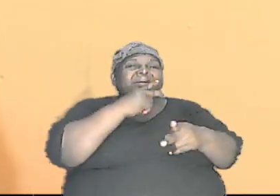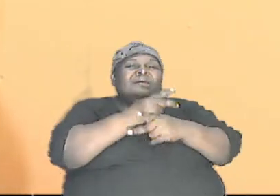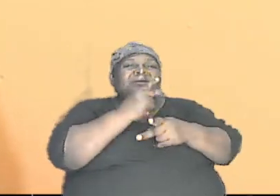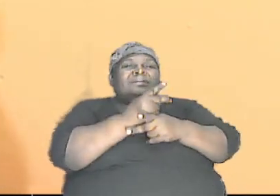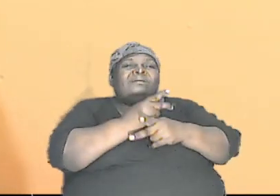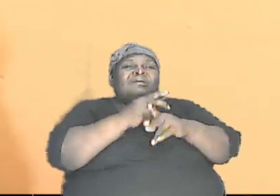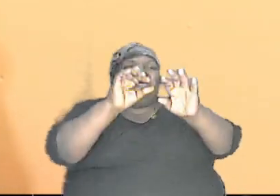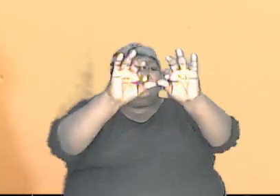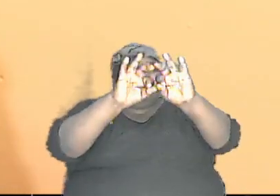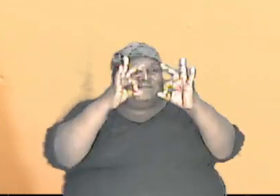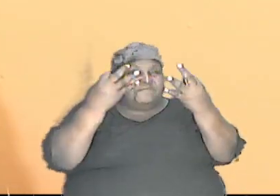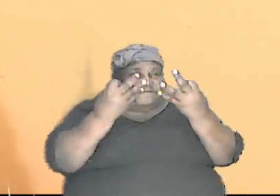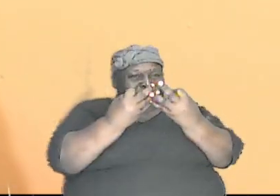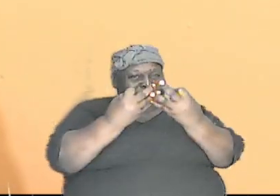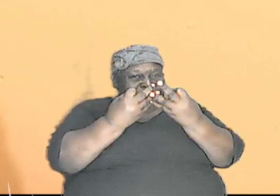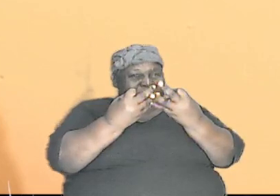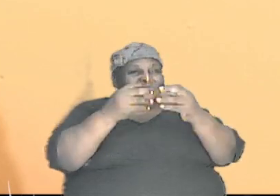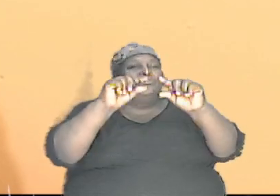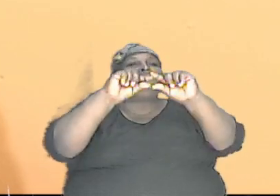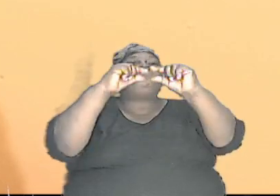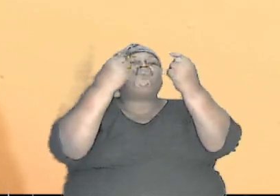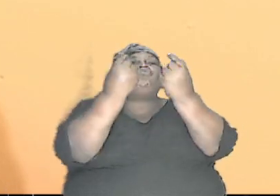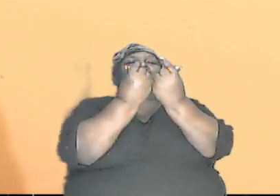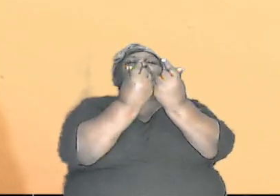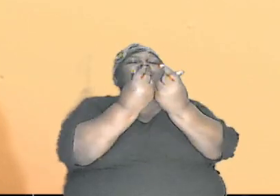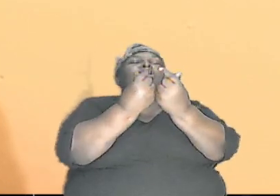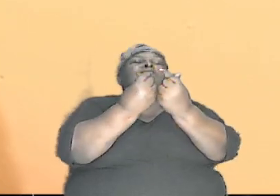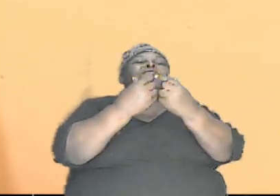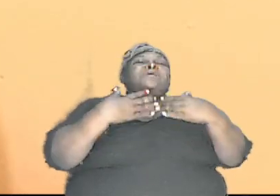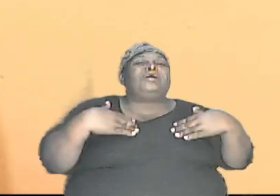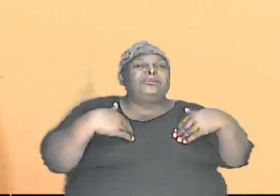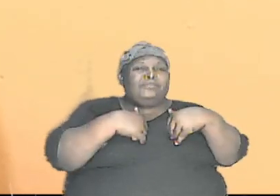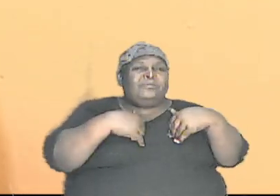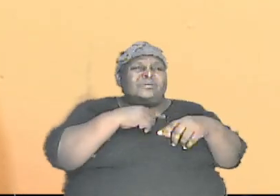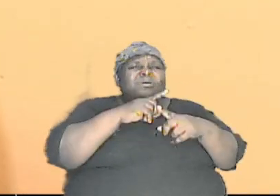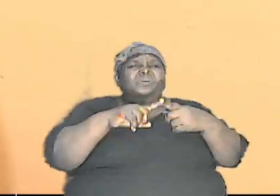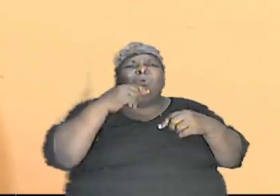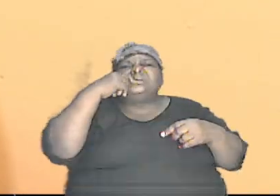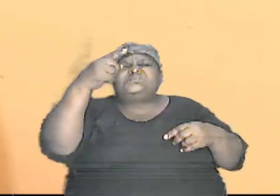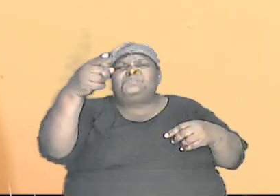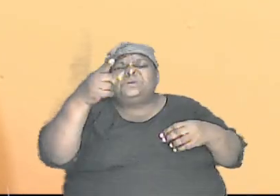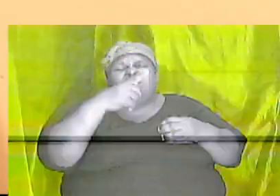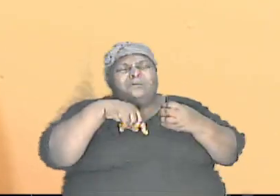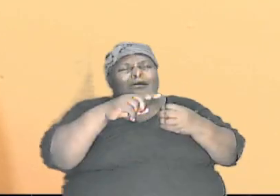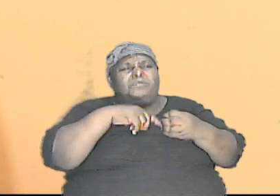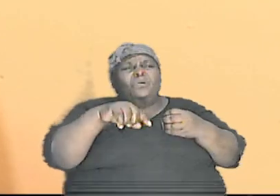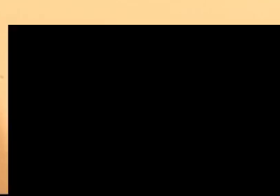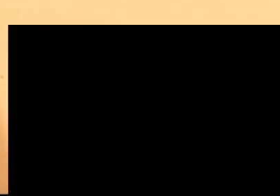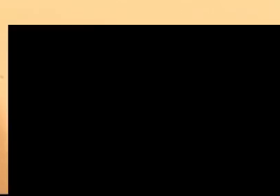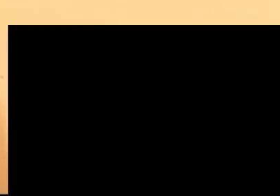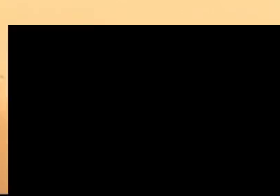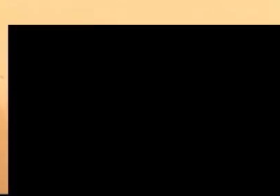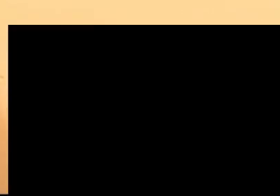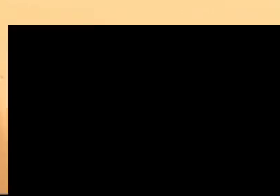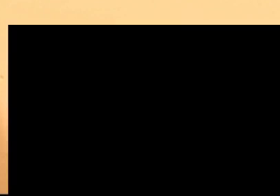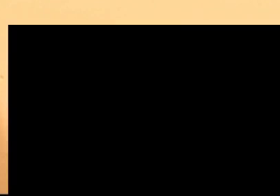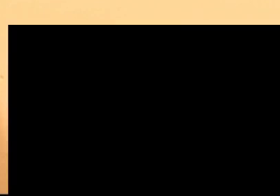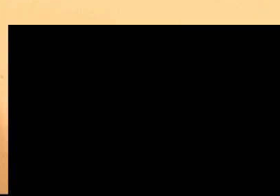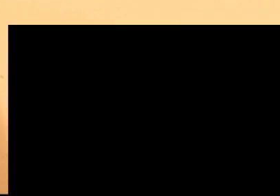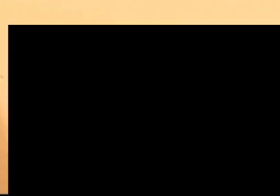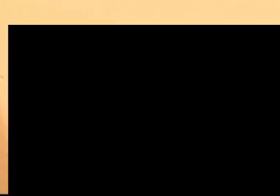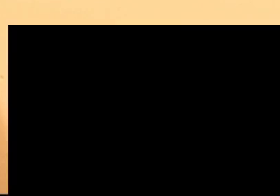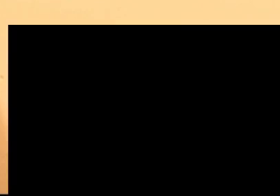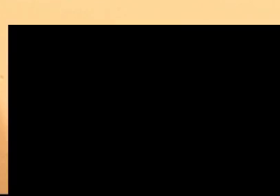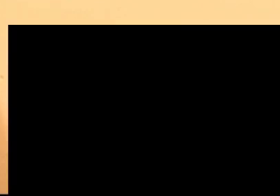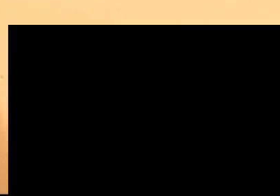family group so when we have when we talk about dogs though there might be it is said that there is